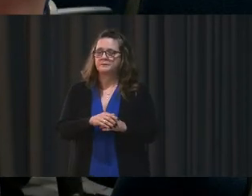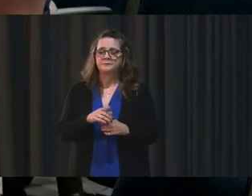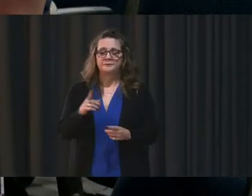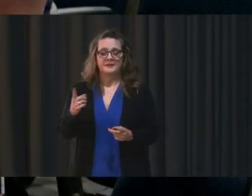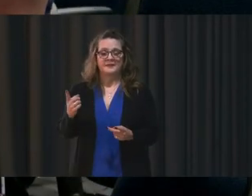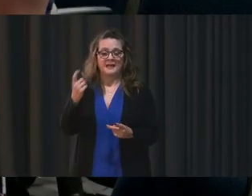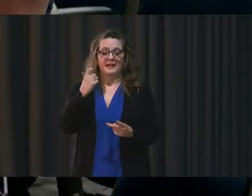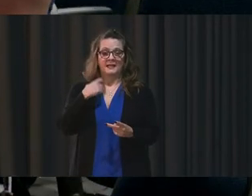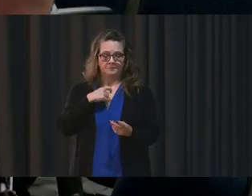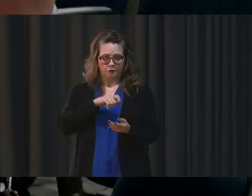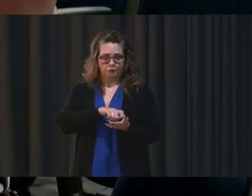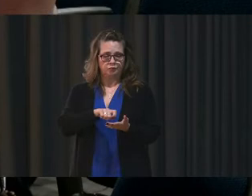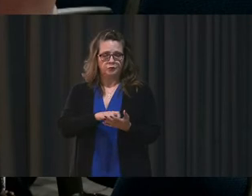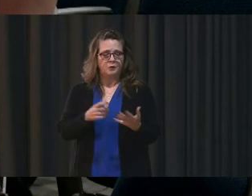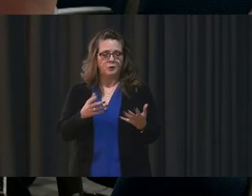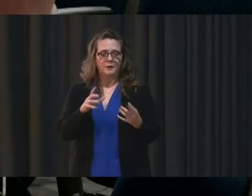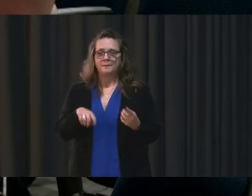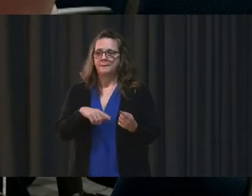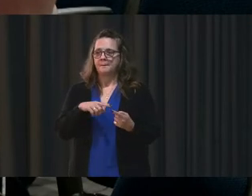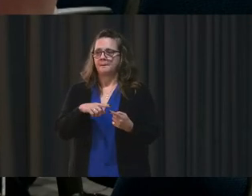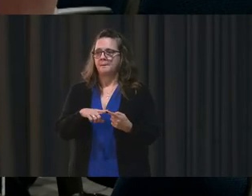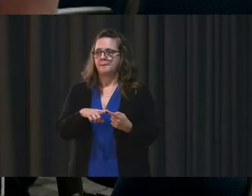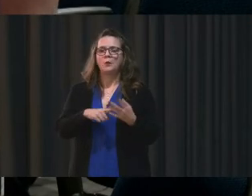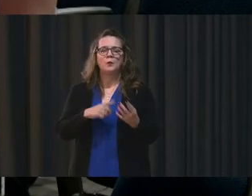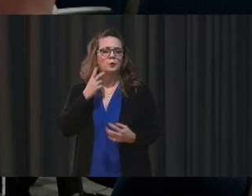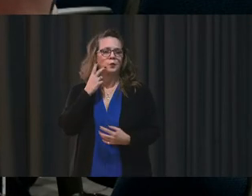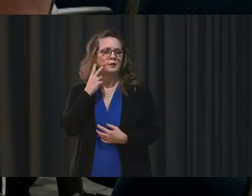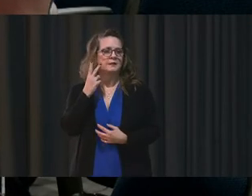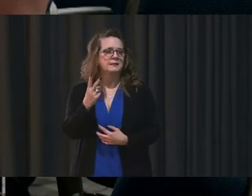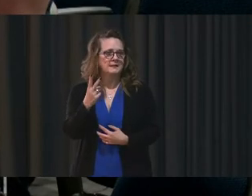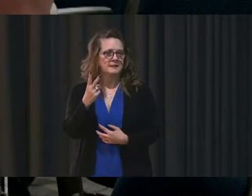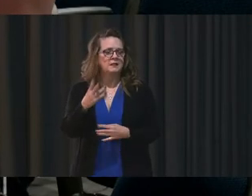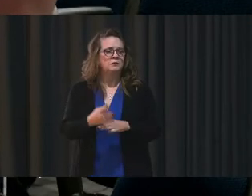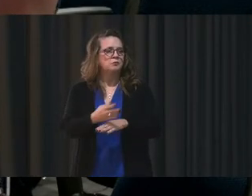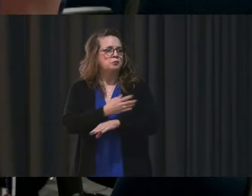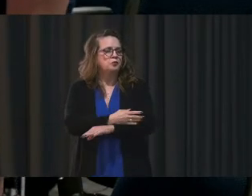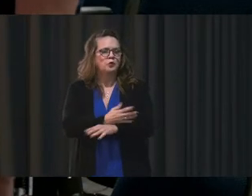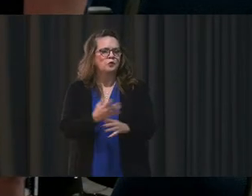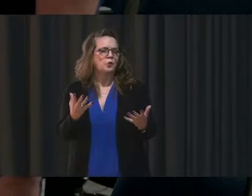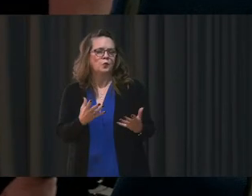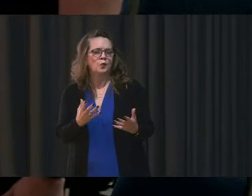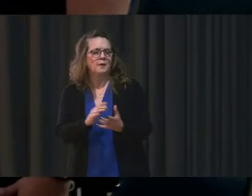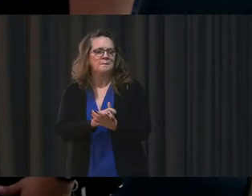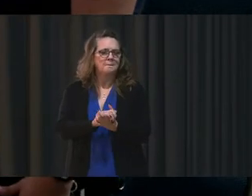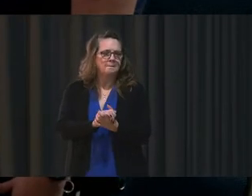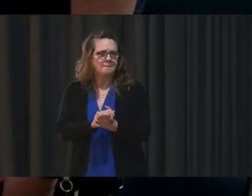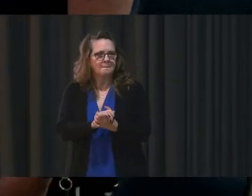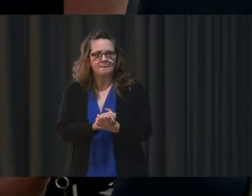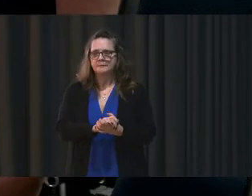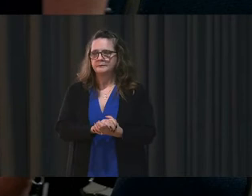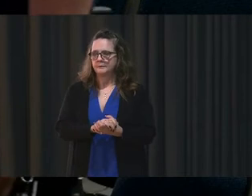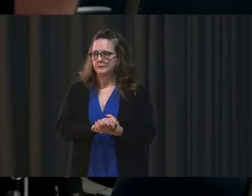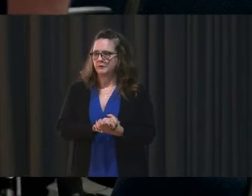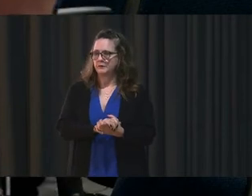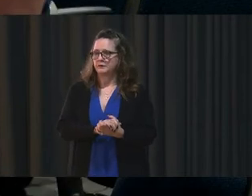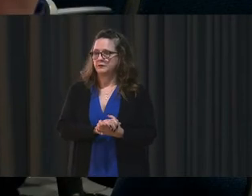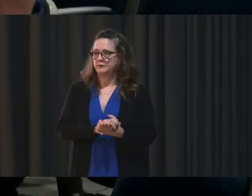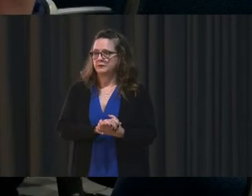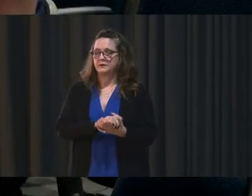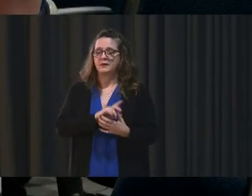es lo que quería ver lo lo que puede ver ver lo que Y ahí me pregunta mi